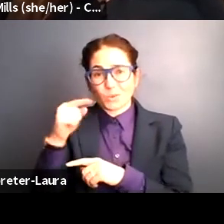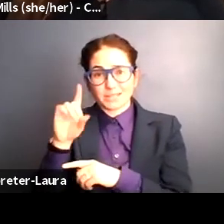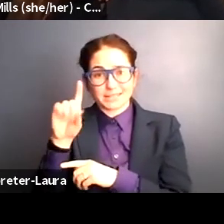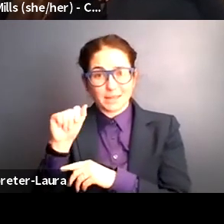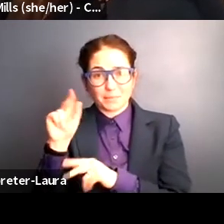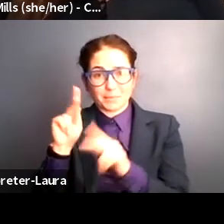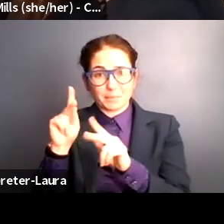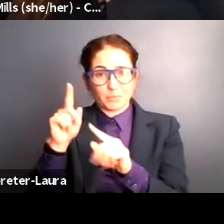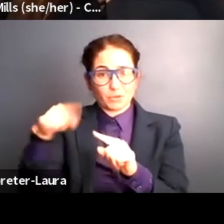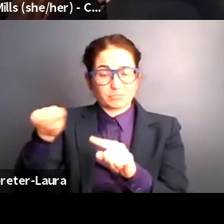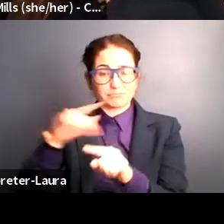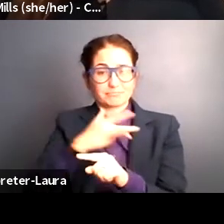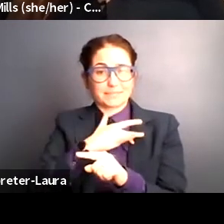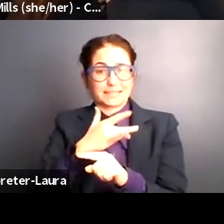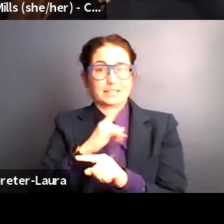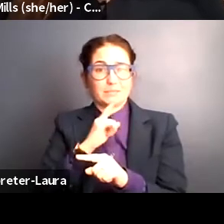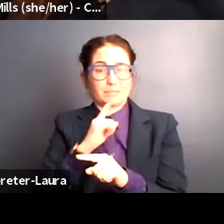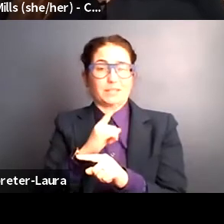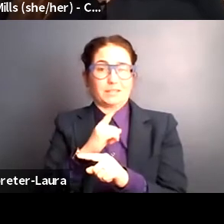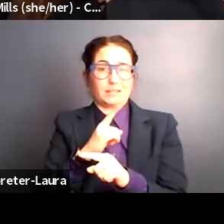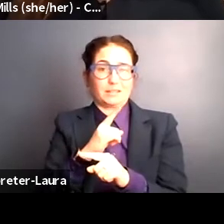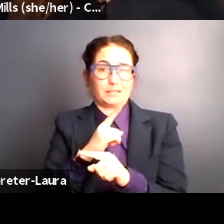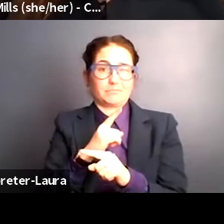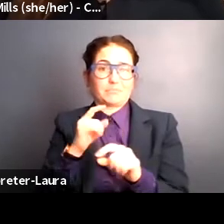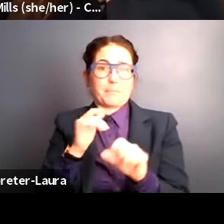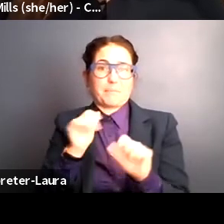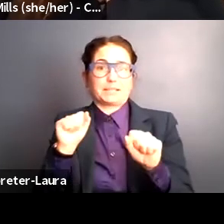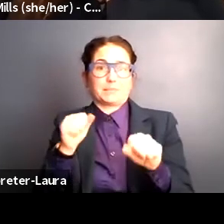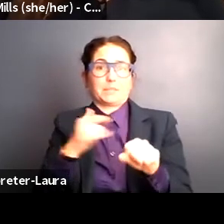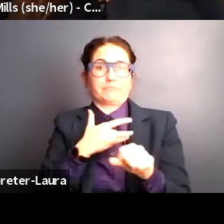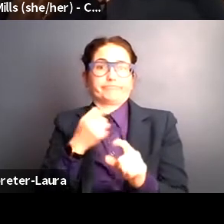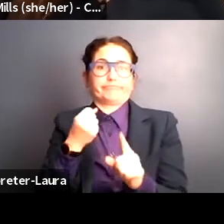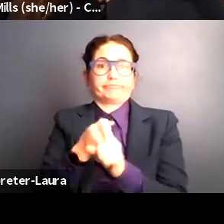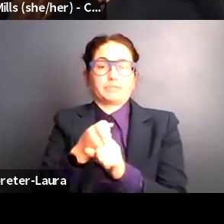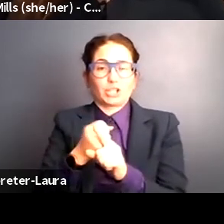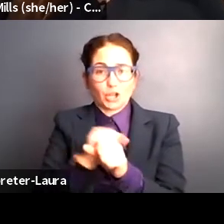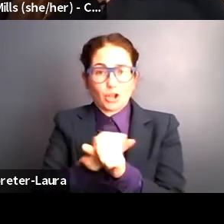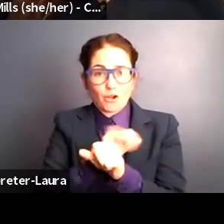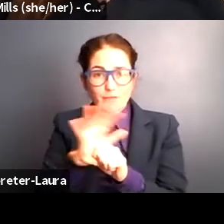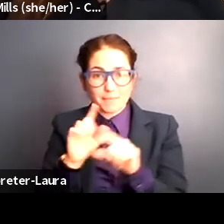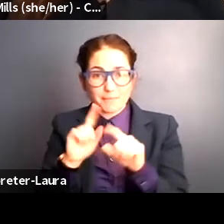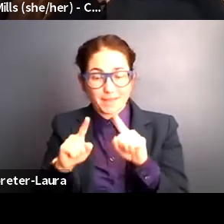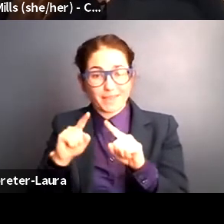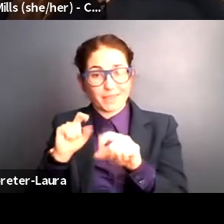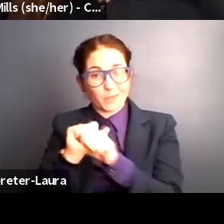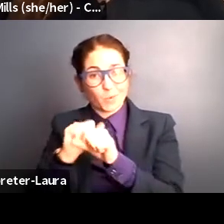vulnerable to COVID. Because of the composition of this workforce,